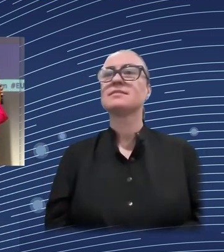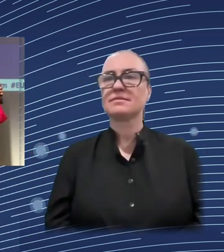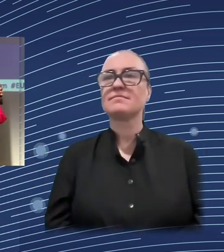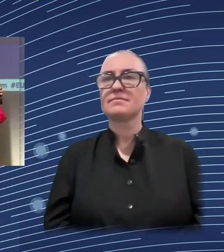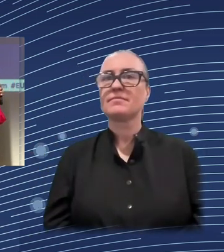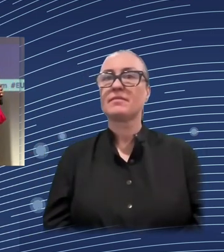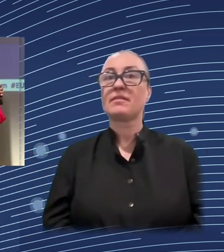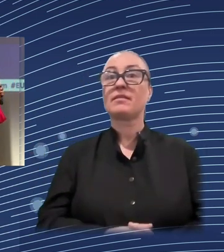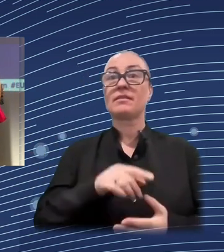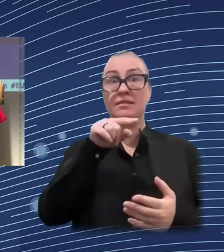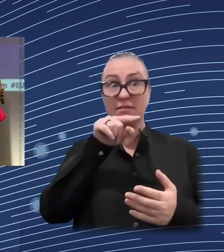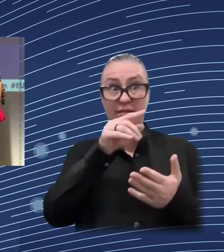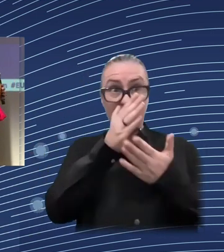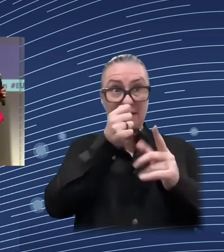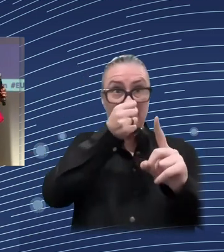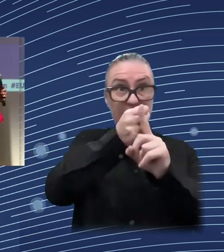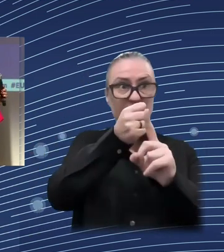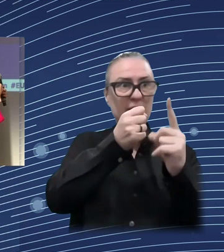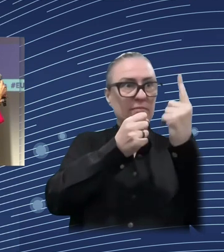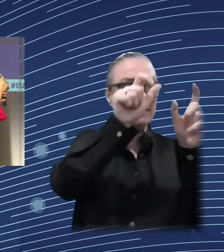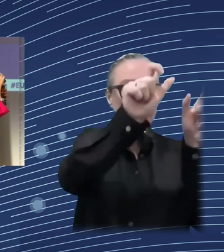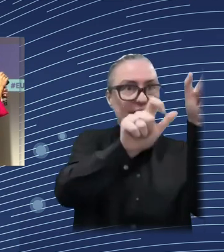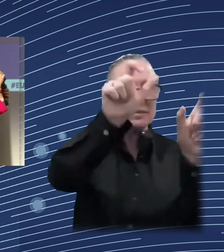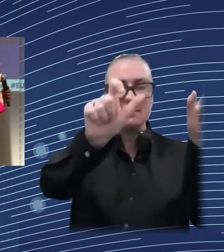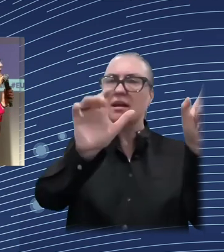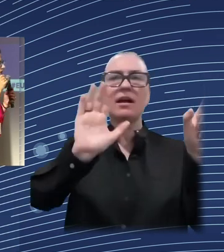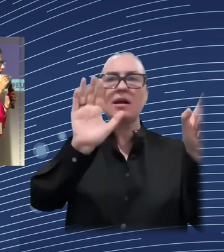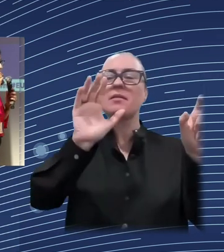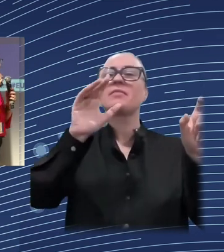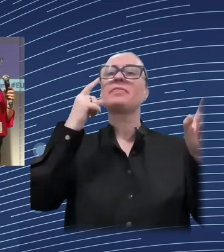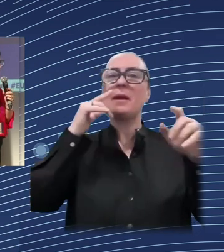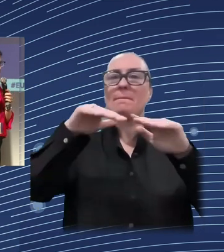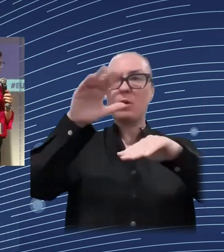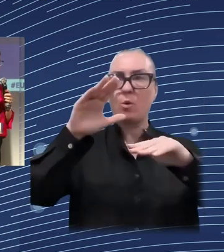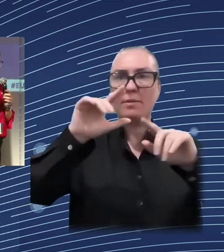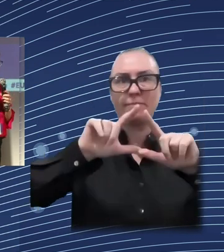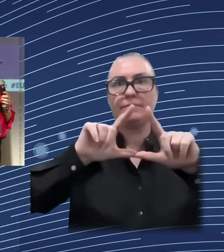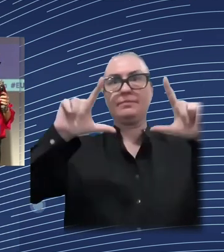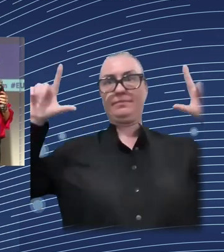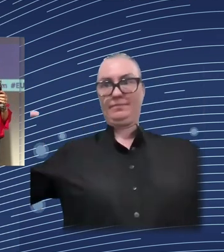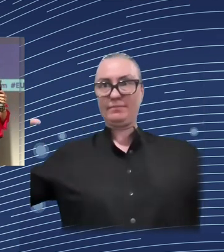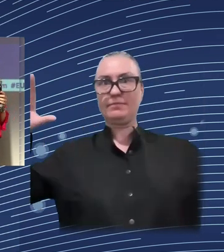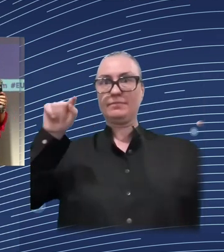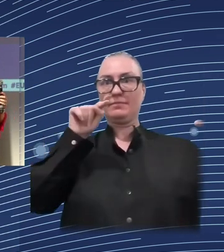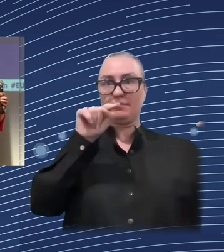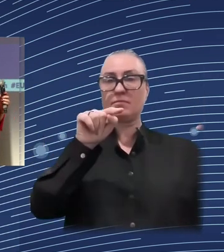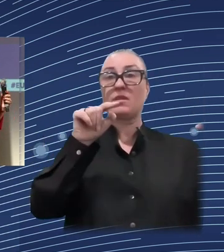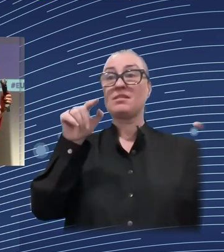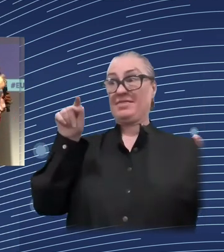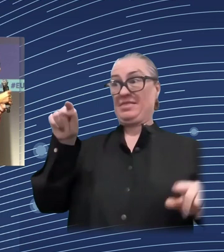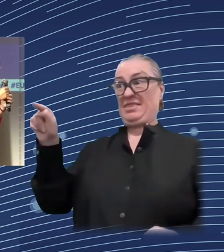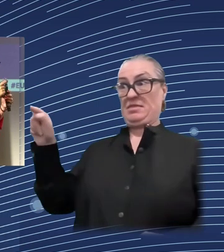give concrete examples. I think we really need to focus on more specific aspects of the digital transformation,